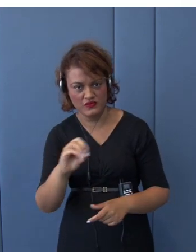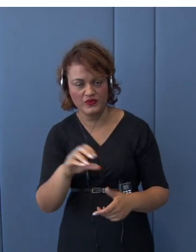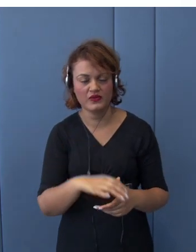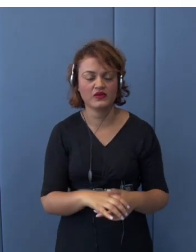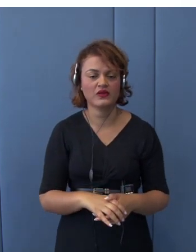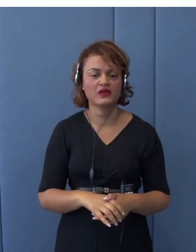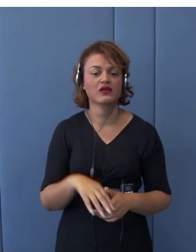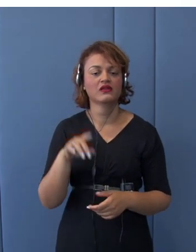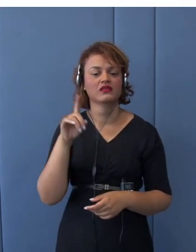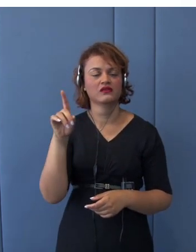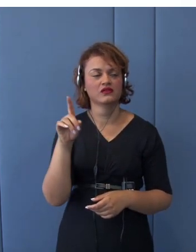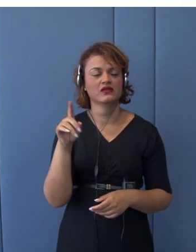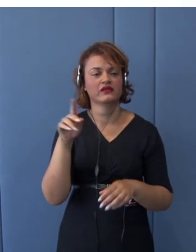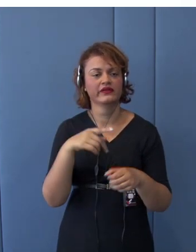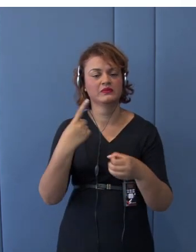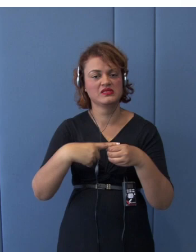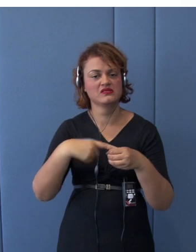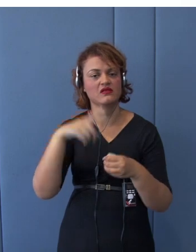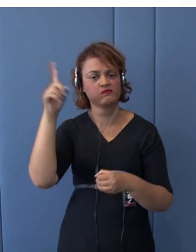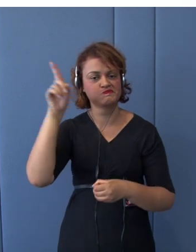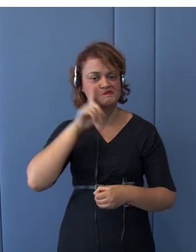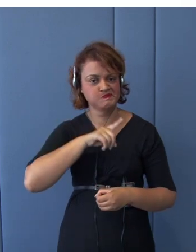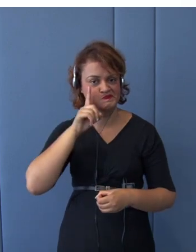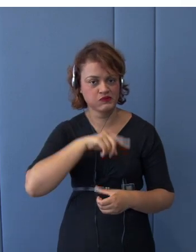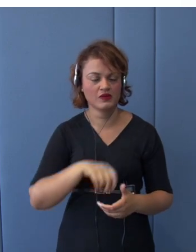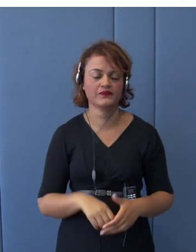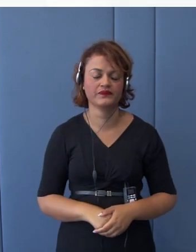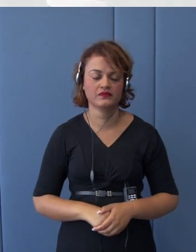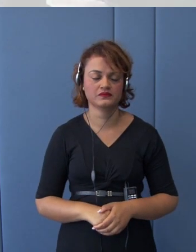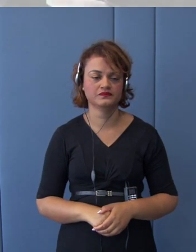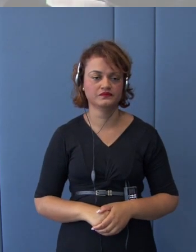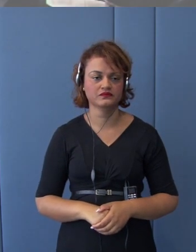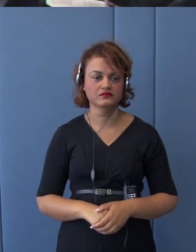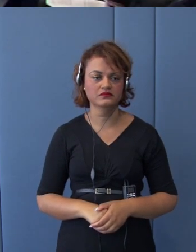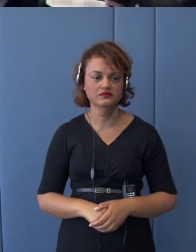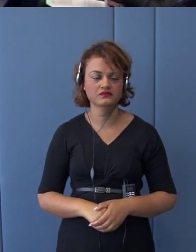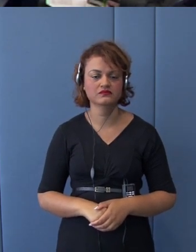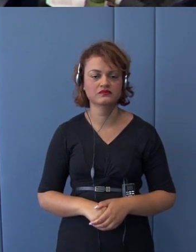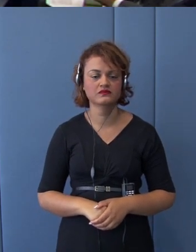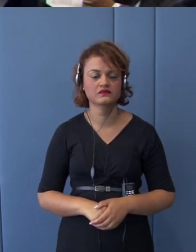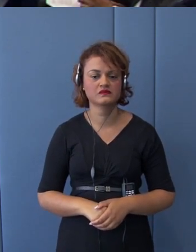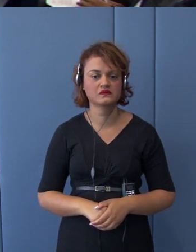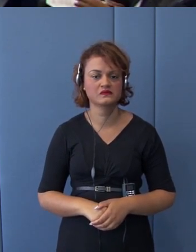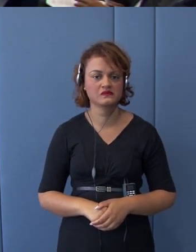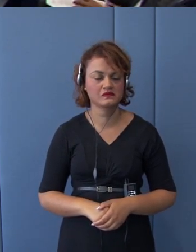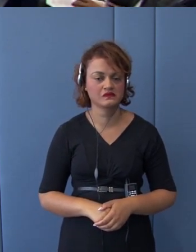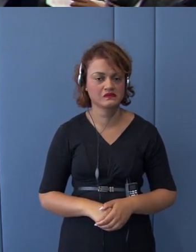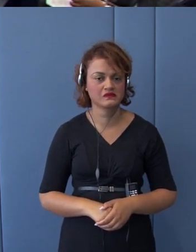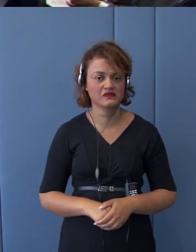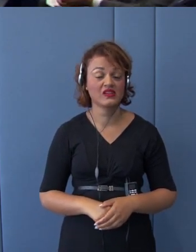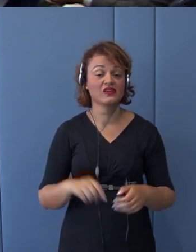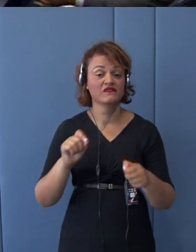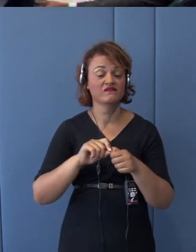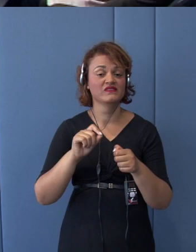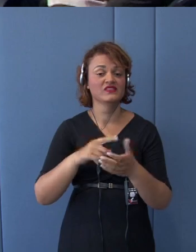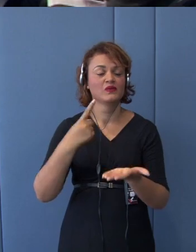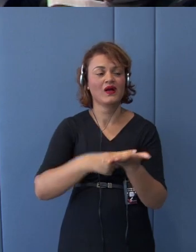the quite comprehensive agreement. And, you know, when